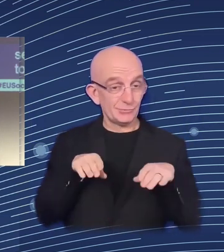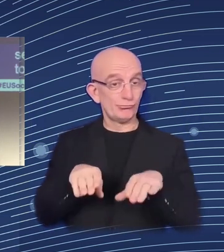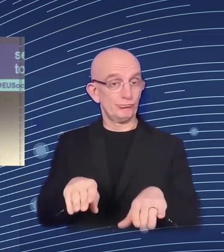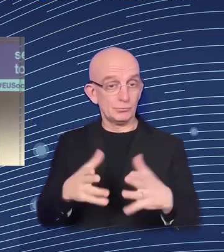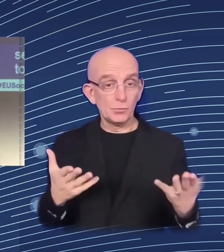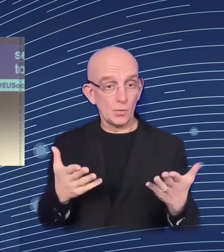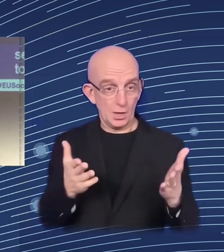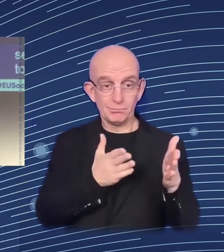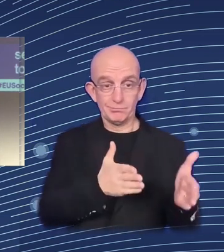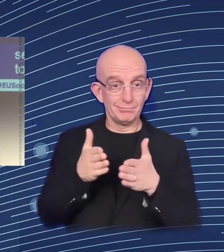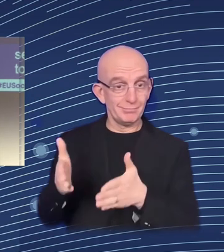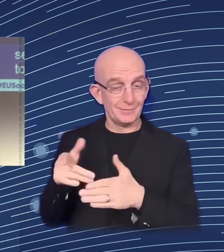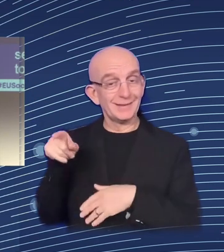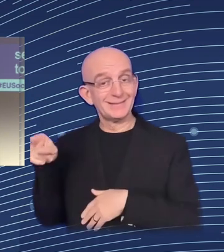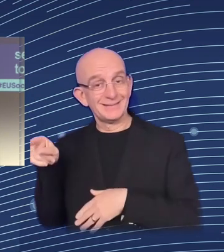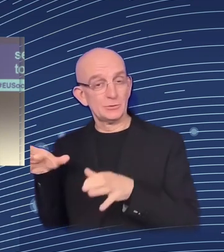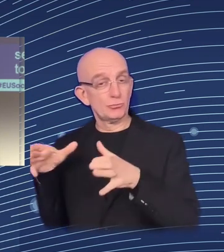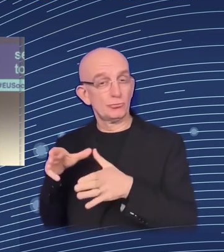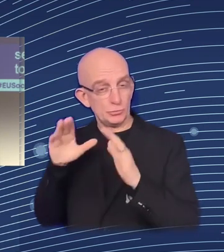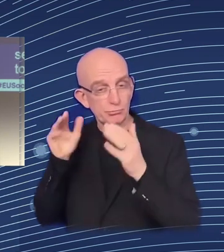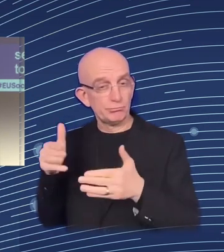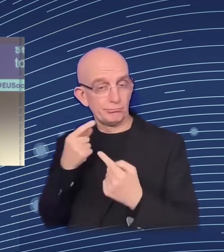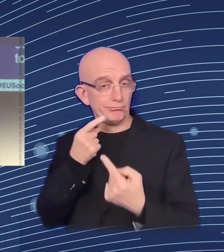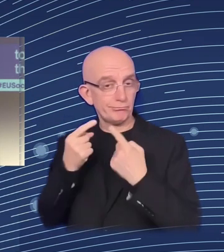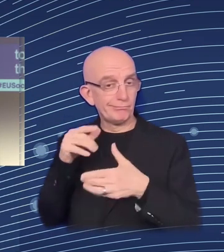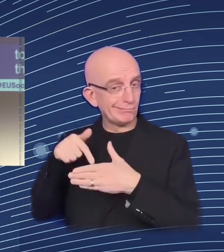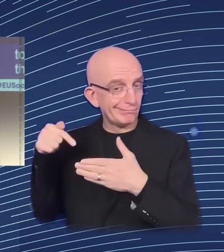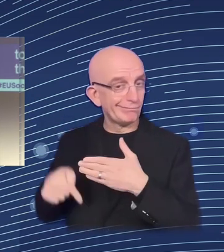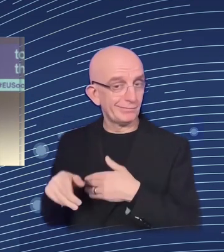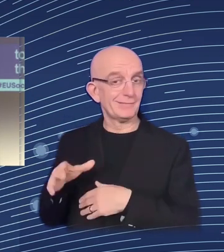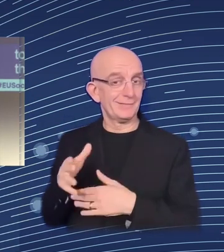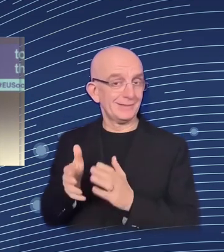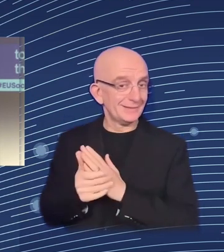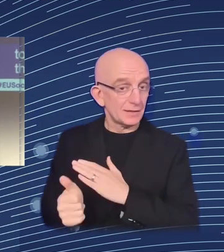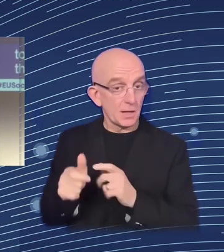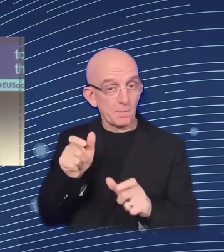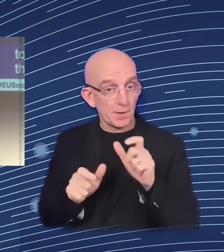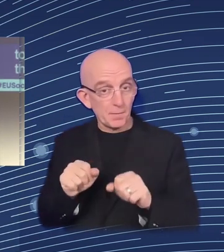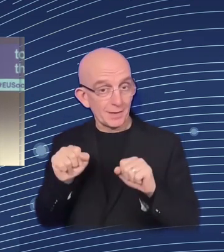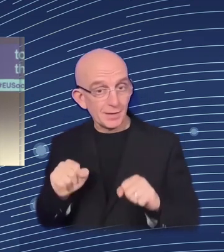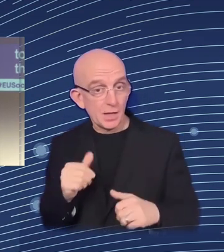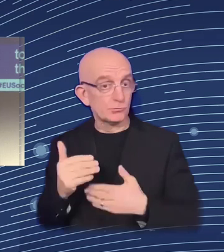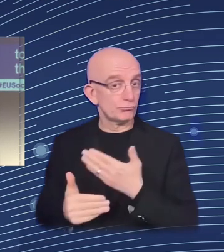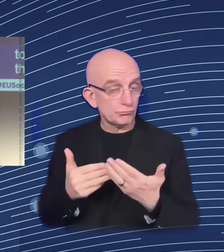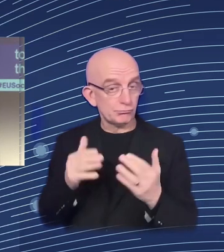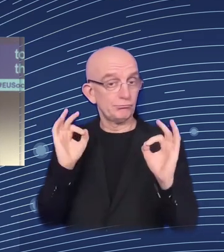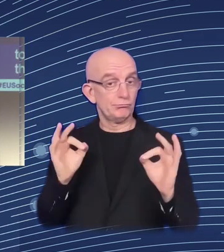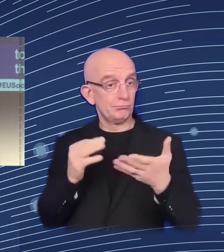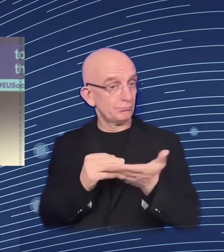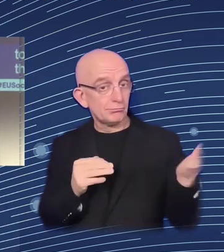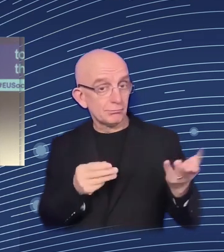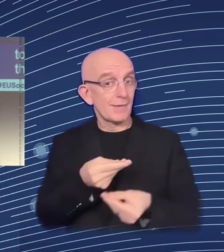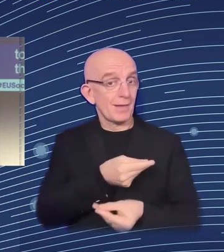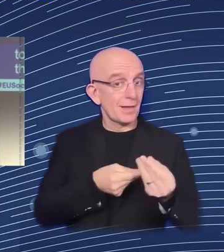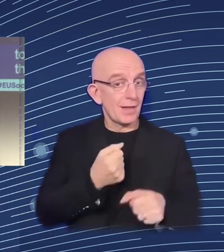necessary skills. In this case, say digital skills, matching, technological transformation,